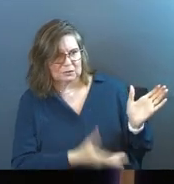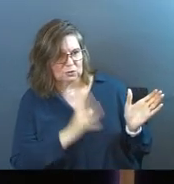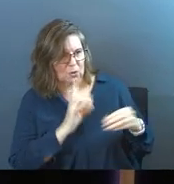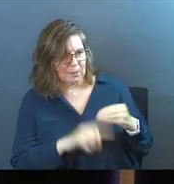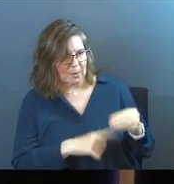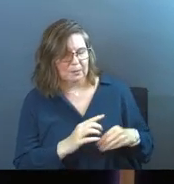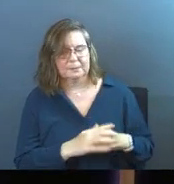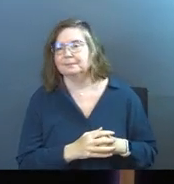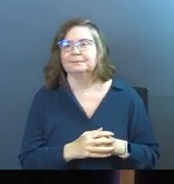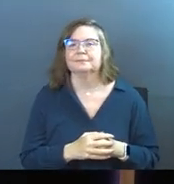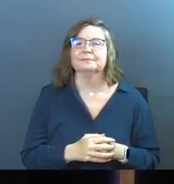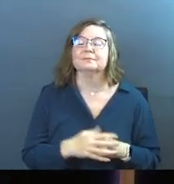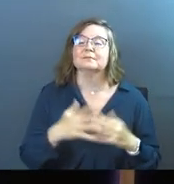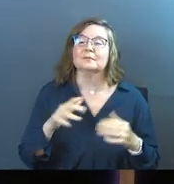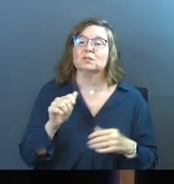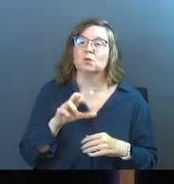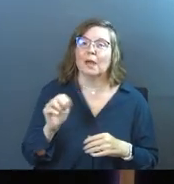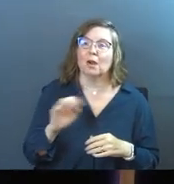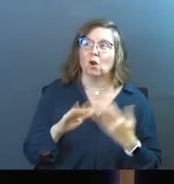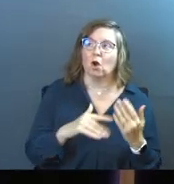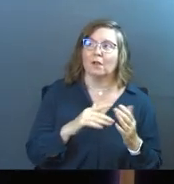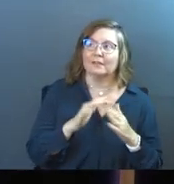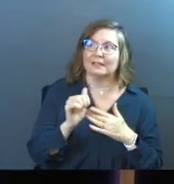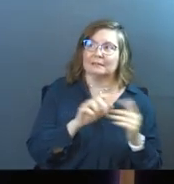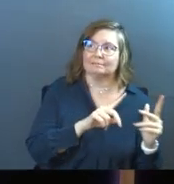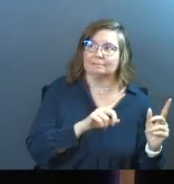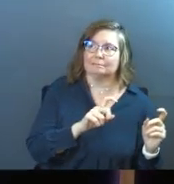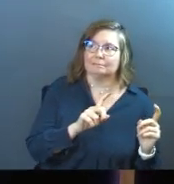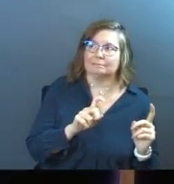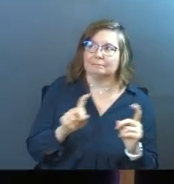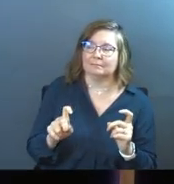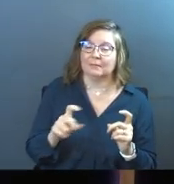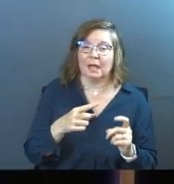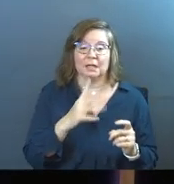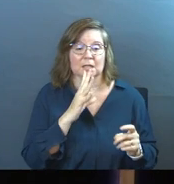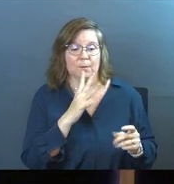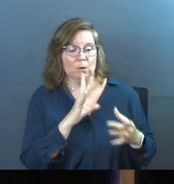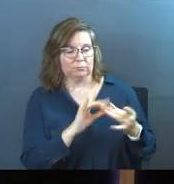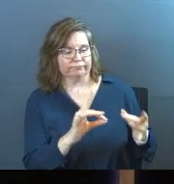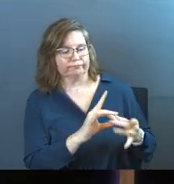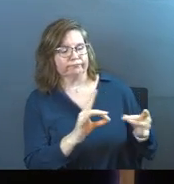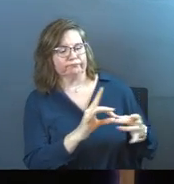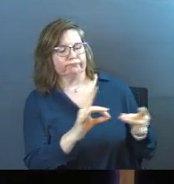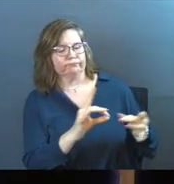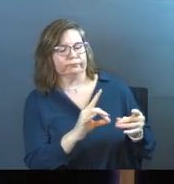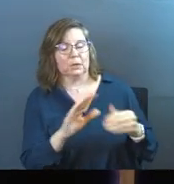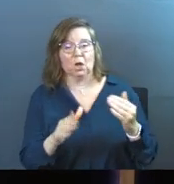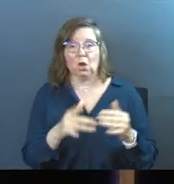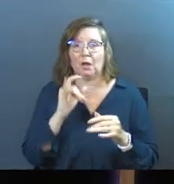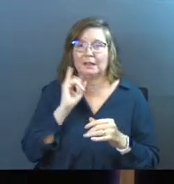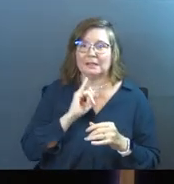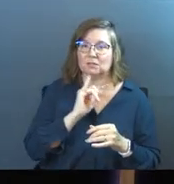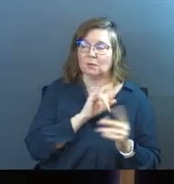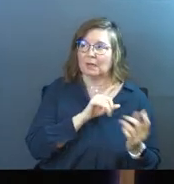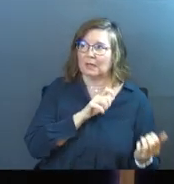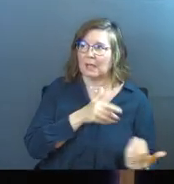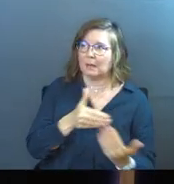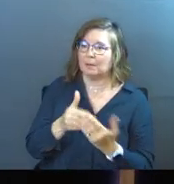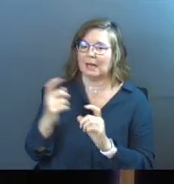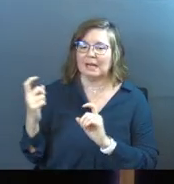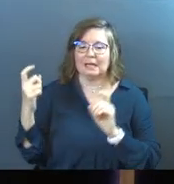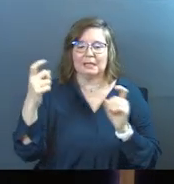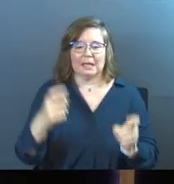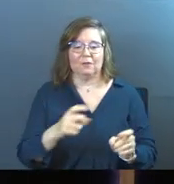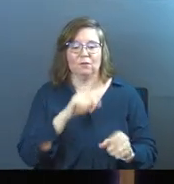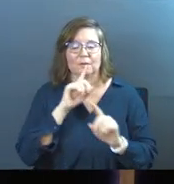to talk about. So Aaron and all the leaders of the community came back to him and he spoke to them. And afterward, all the Israelites came near him and he